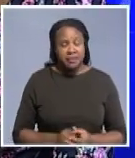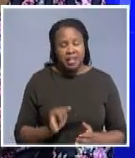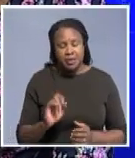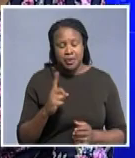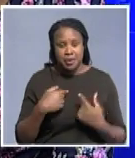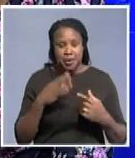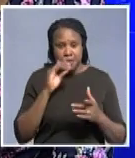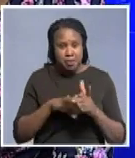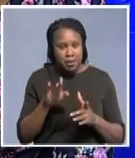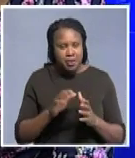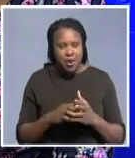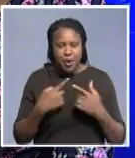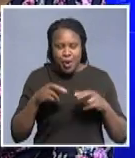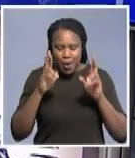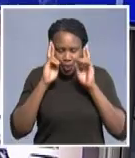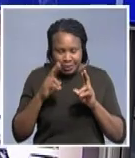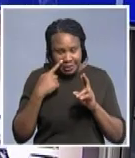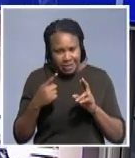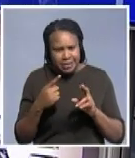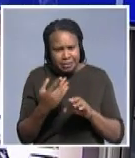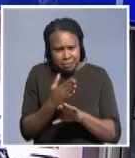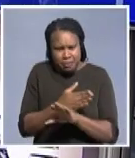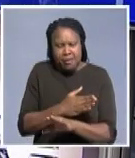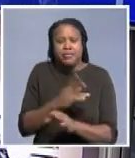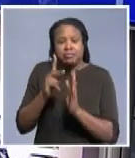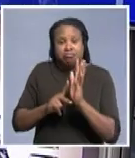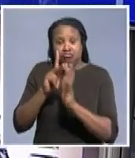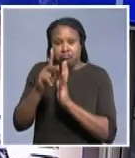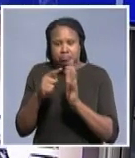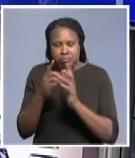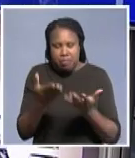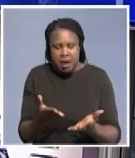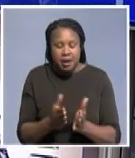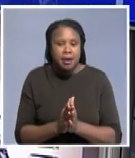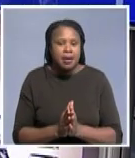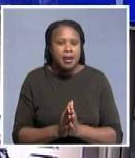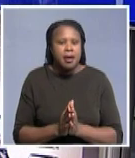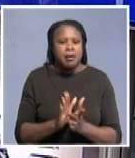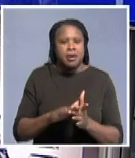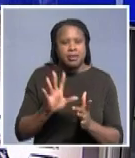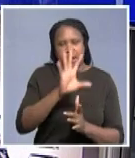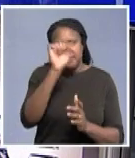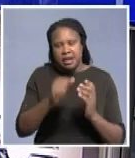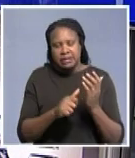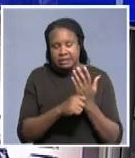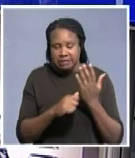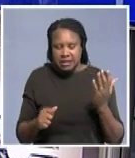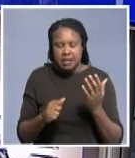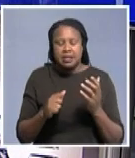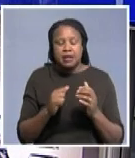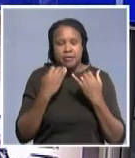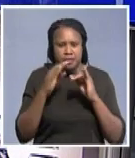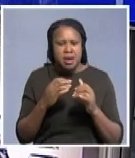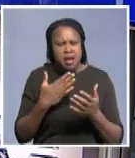Well we certainly look forward to these preliminary results, emphasis on that, on the Africa Tax Outlook and also